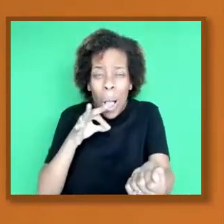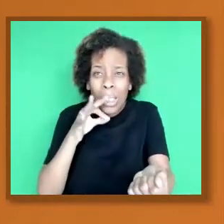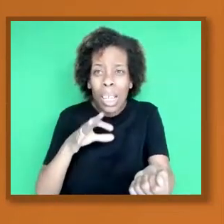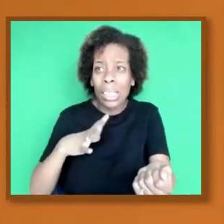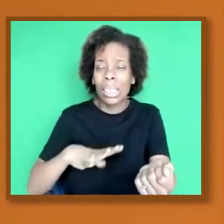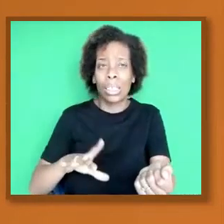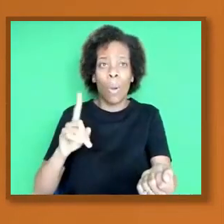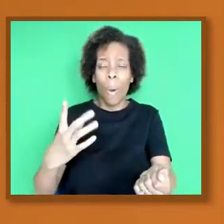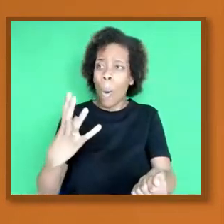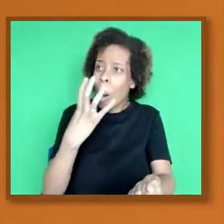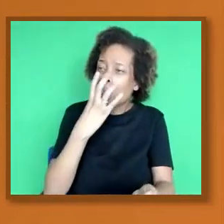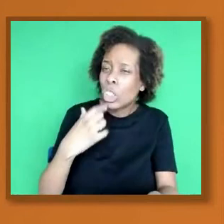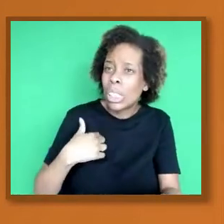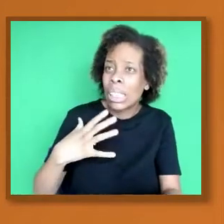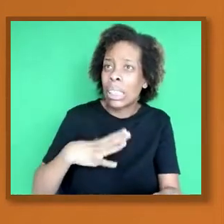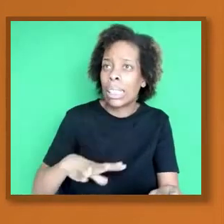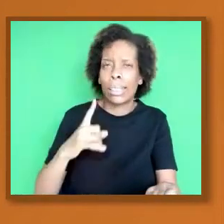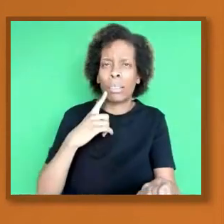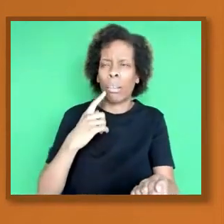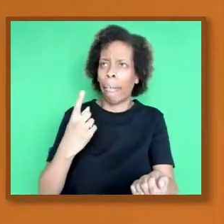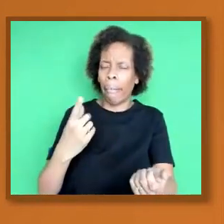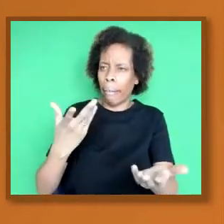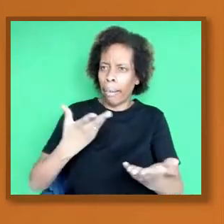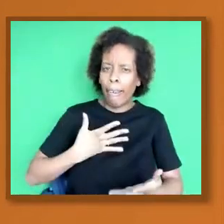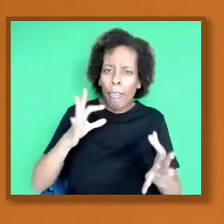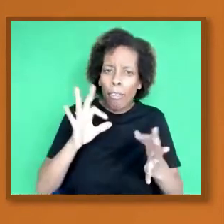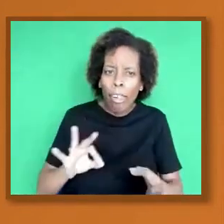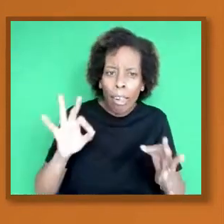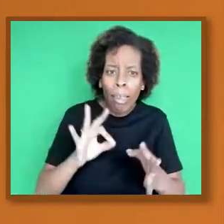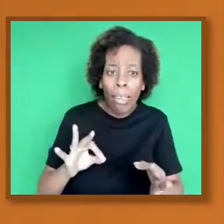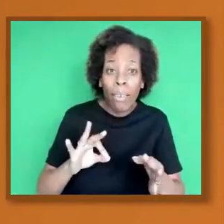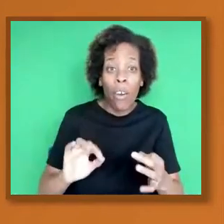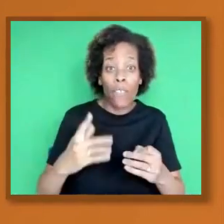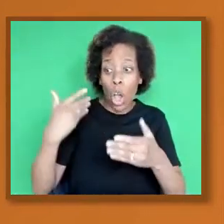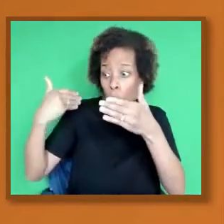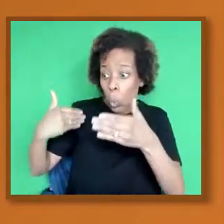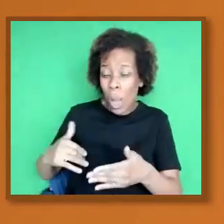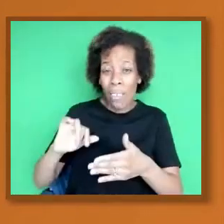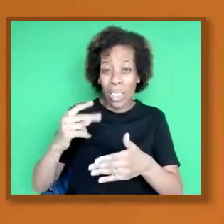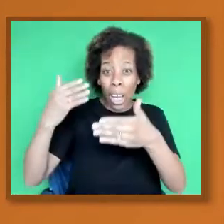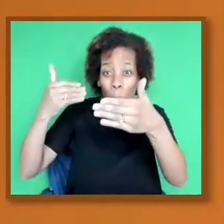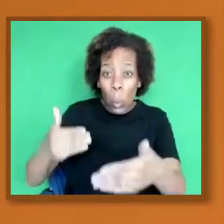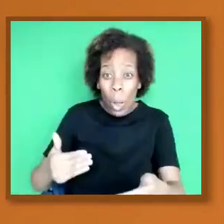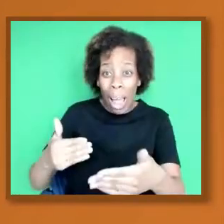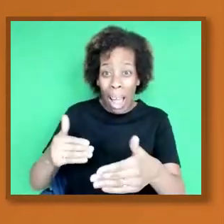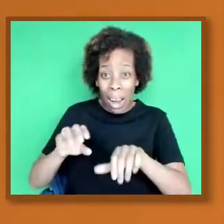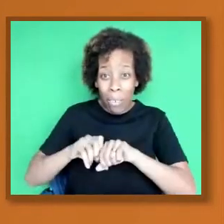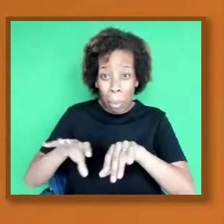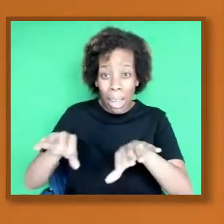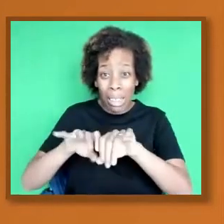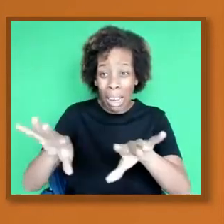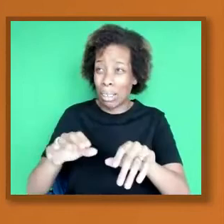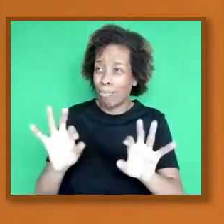and the second wave of the pandemic and the lack of PPE for black